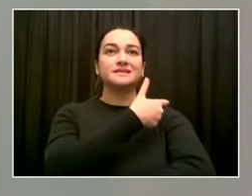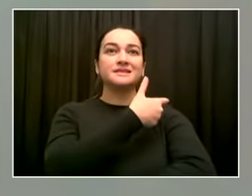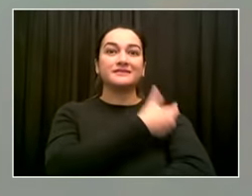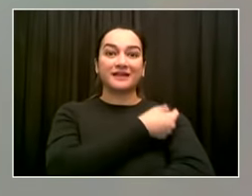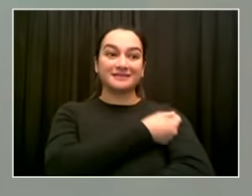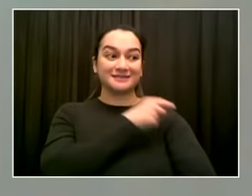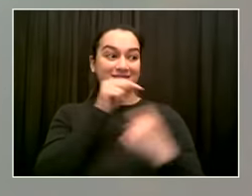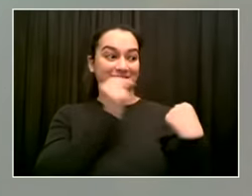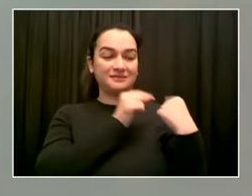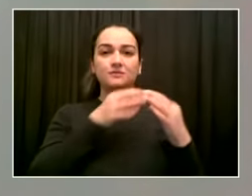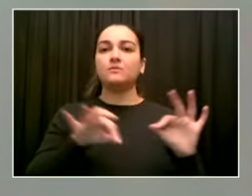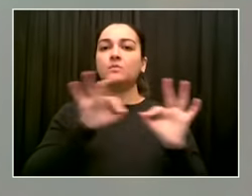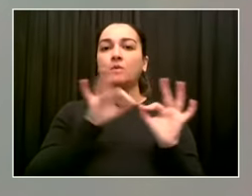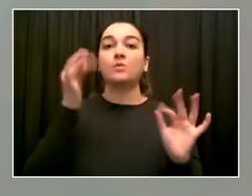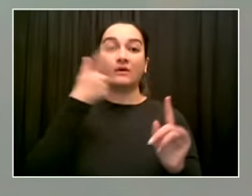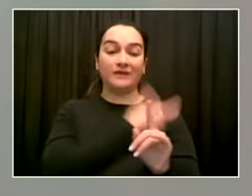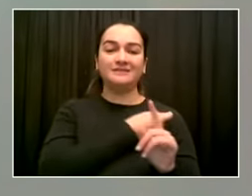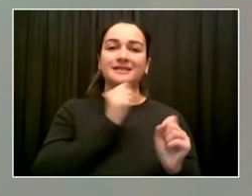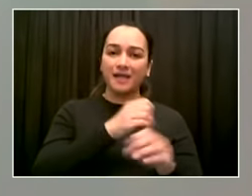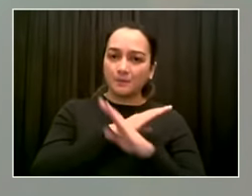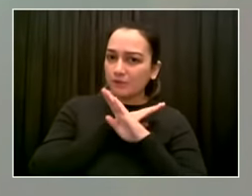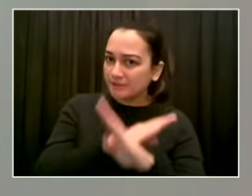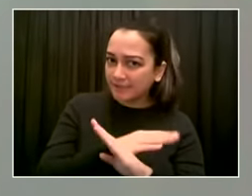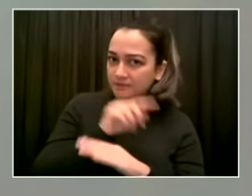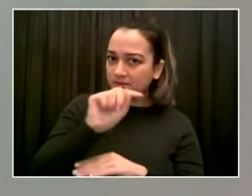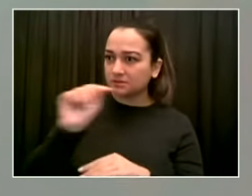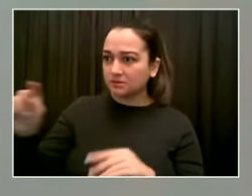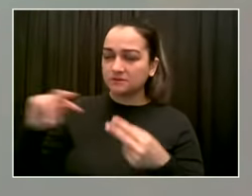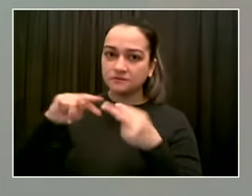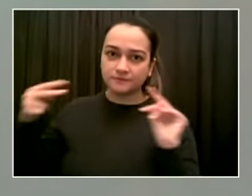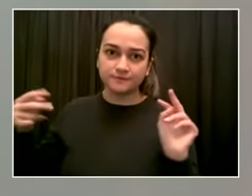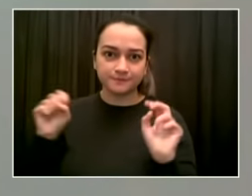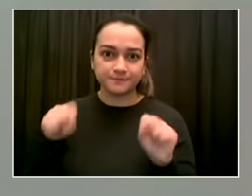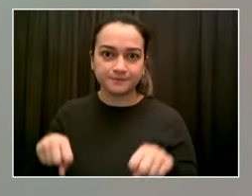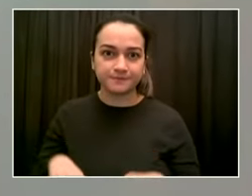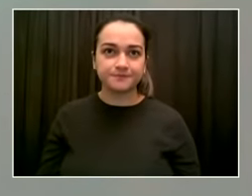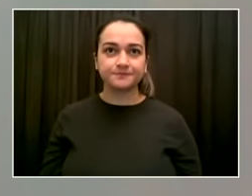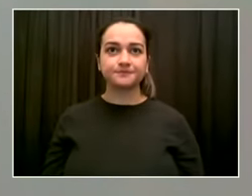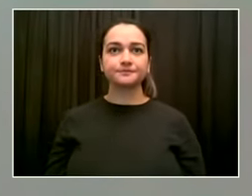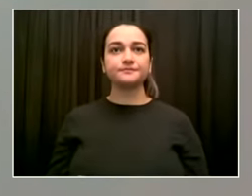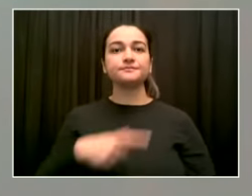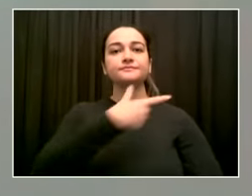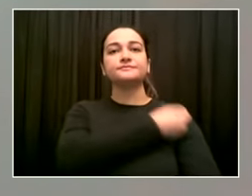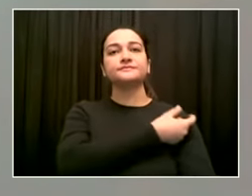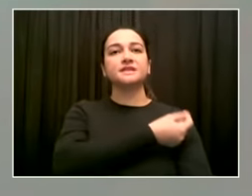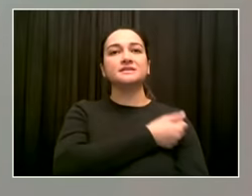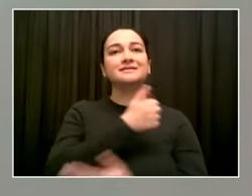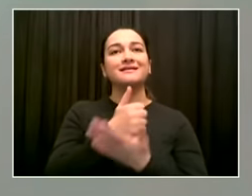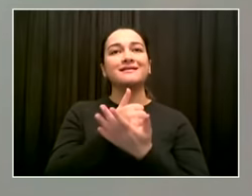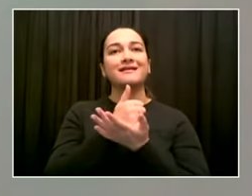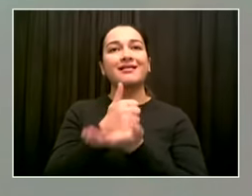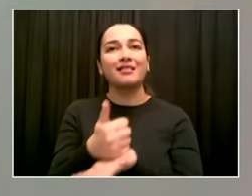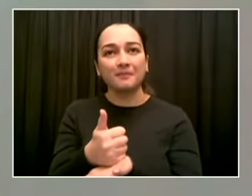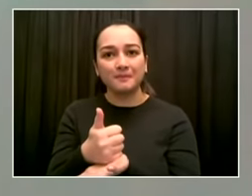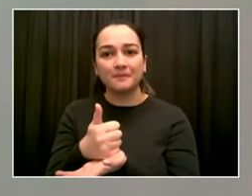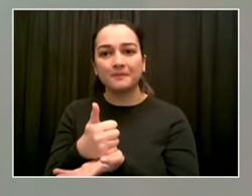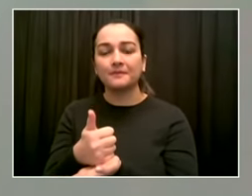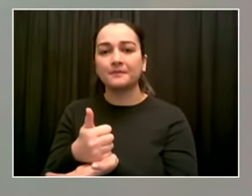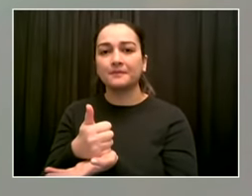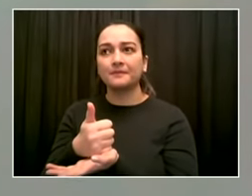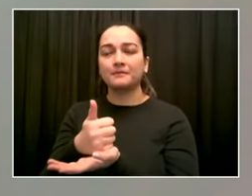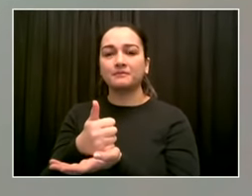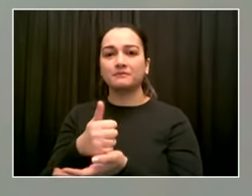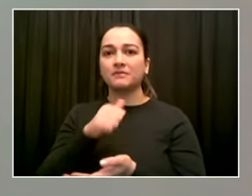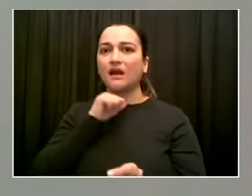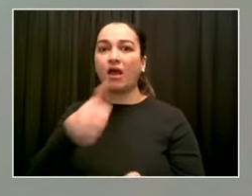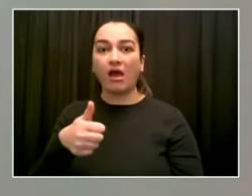yourself from getting severe illness and death. So we want to make sure because there is, I think, a real concern that it's important for people to understand that there are risks out there,